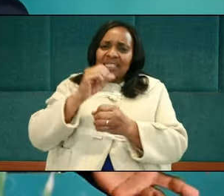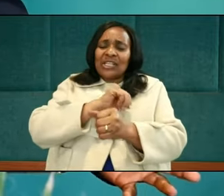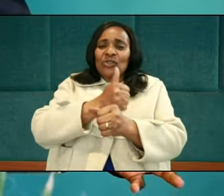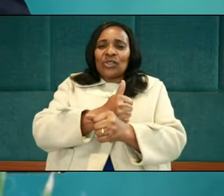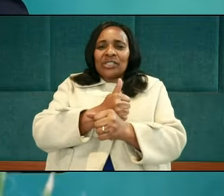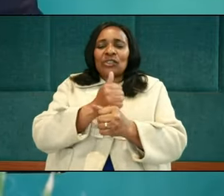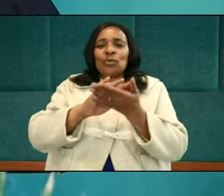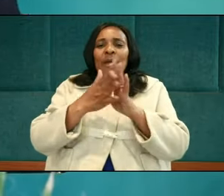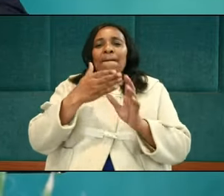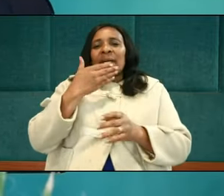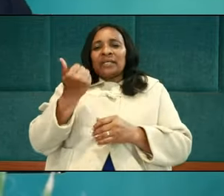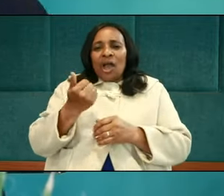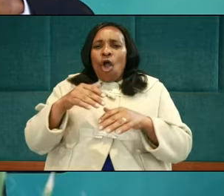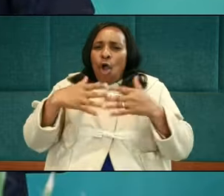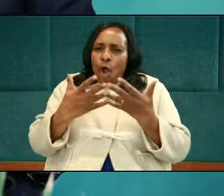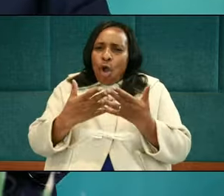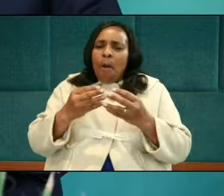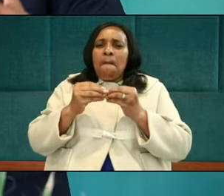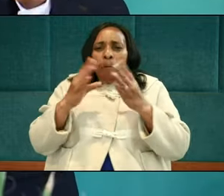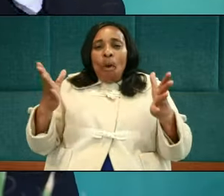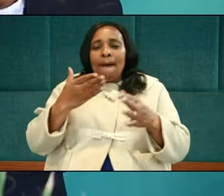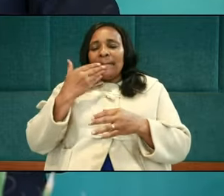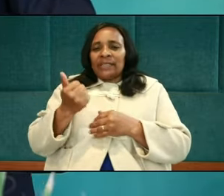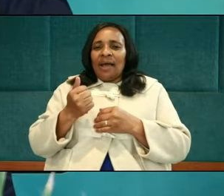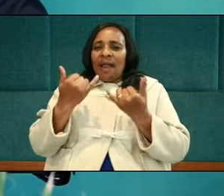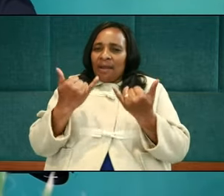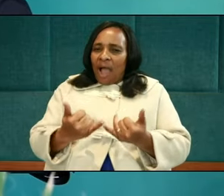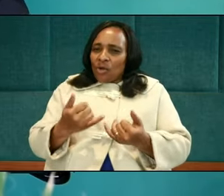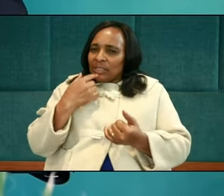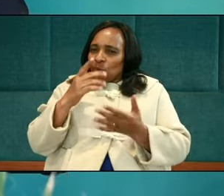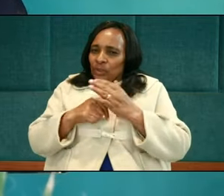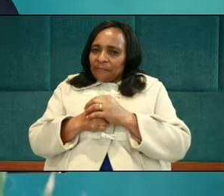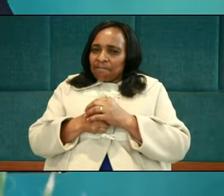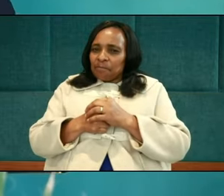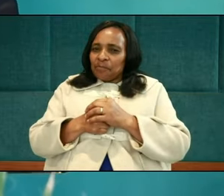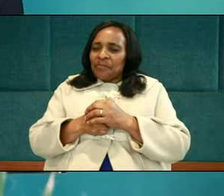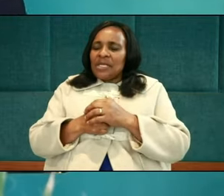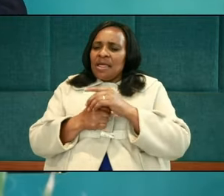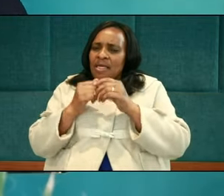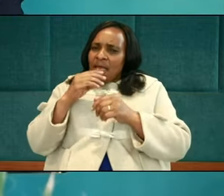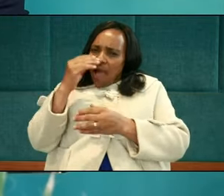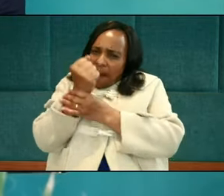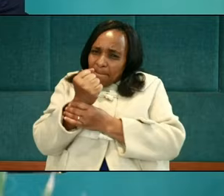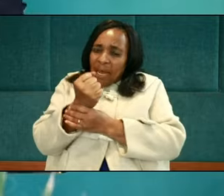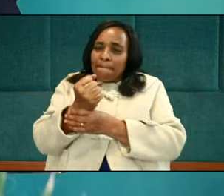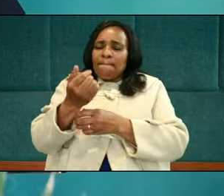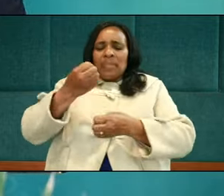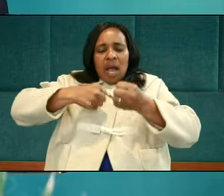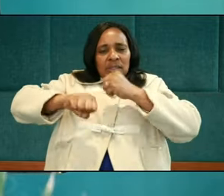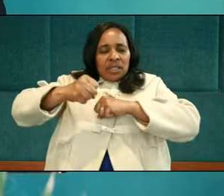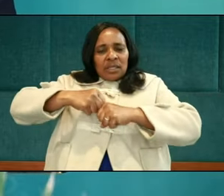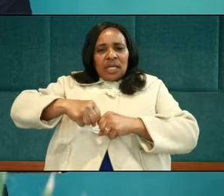better or more fatal. He didn't do that. But he exercised meekness